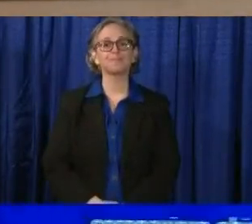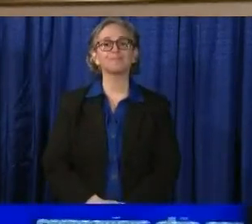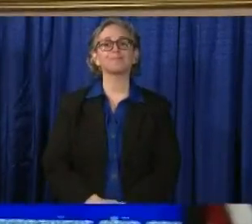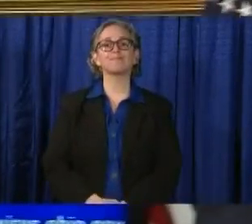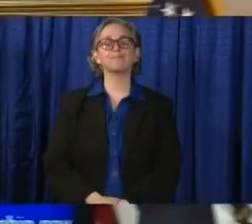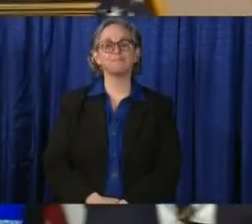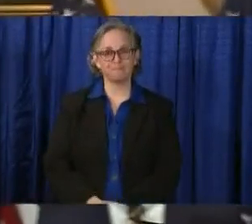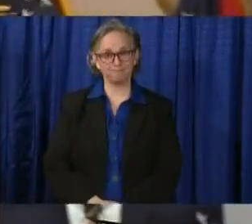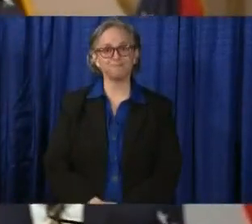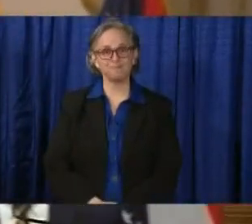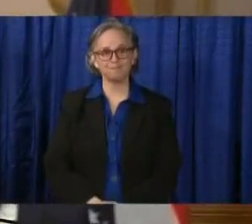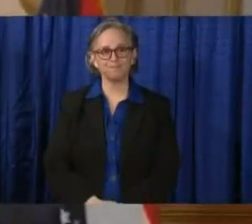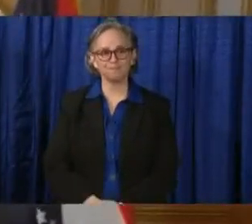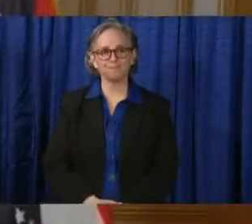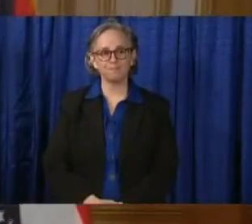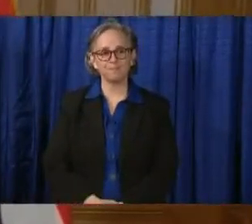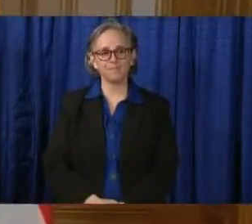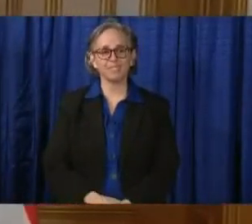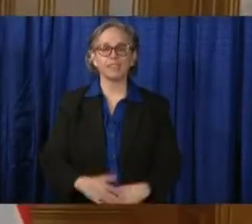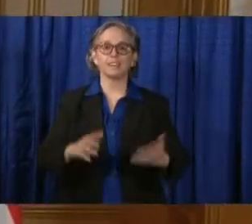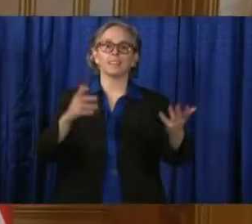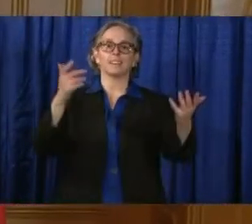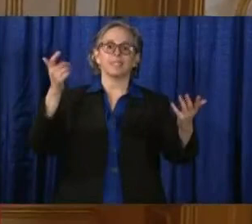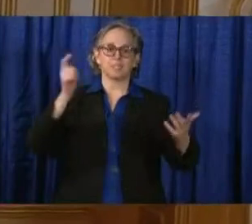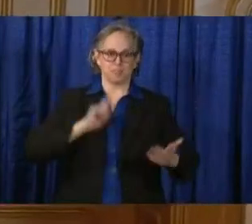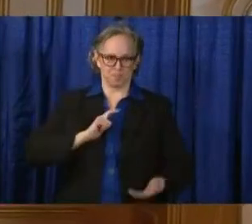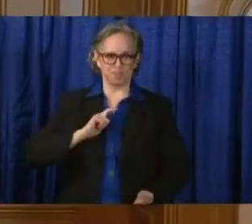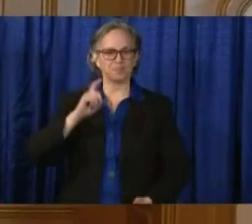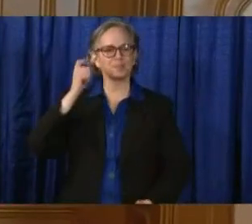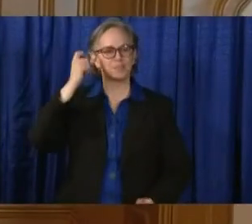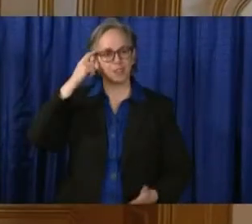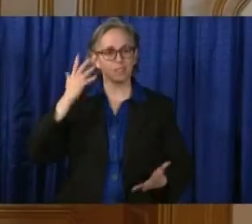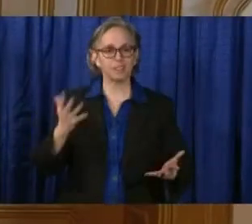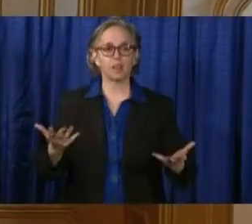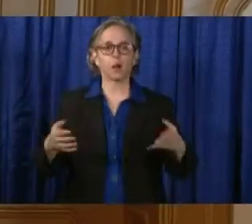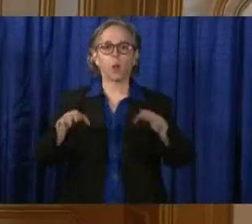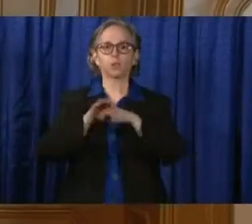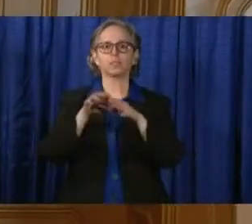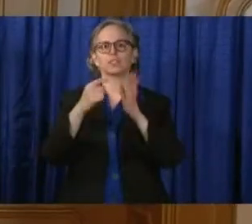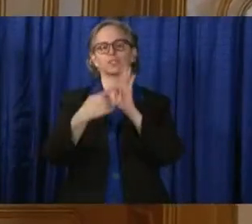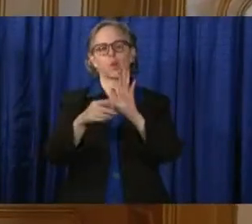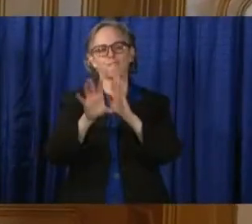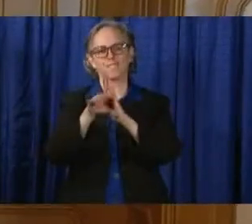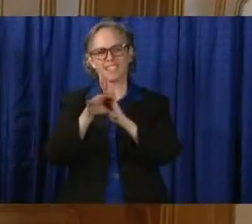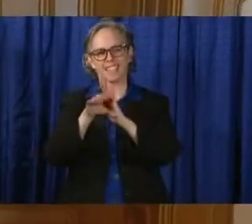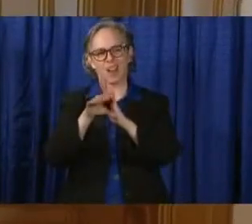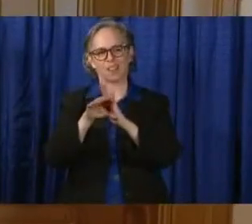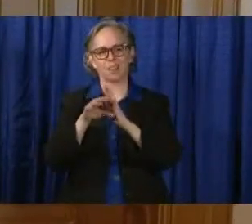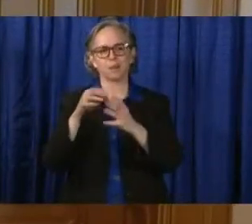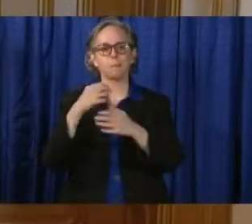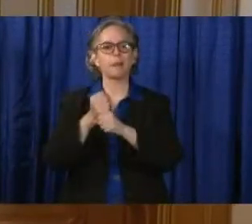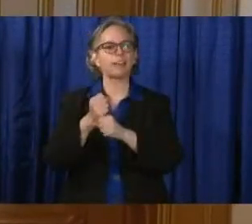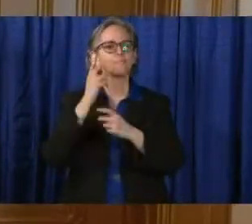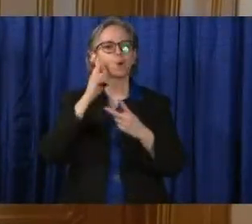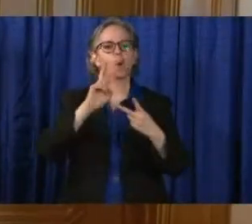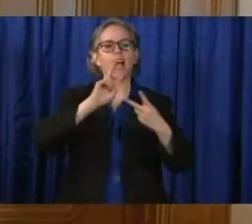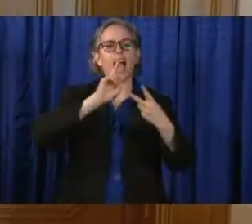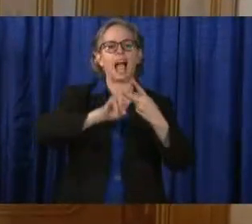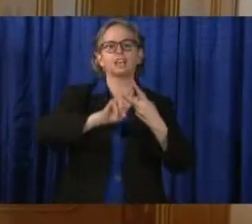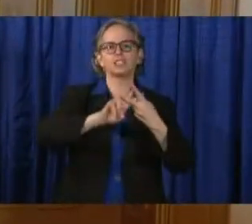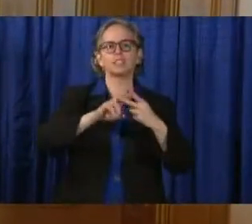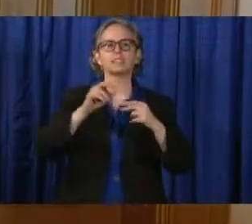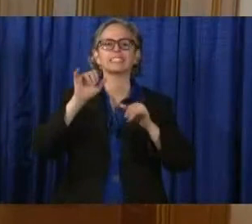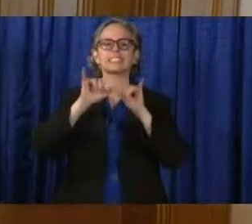Thank you. Thank you. Well, we'll close with a video that we've made for our hashtag Stay at Home Ohio.